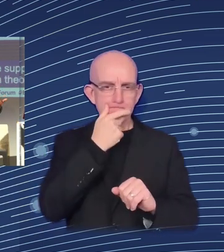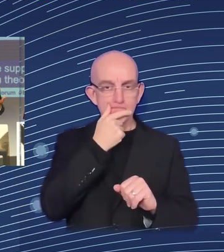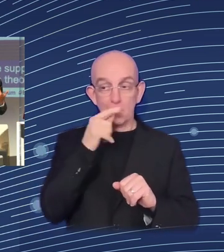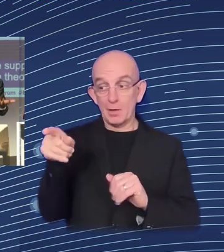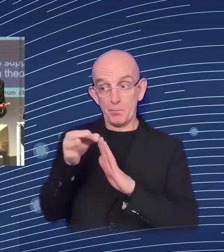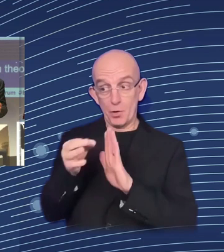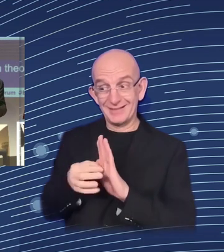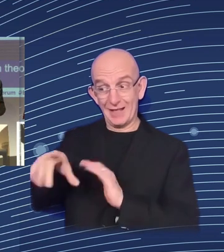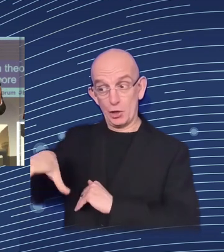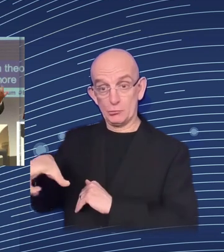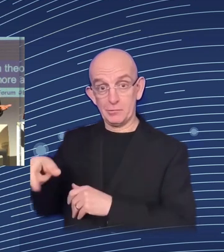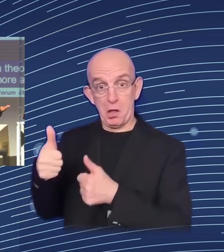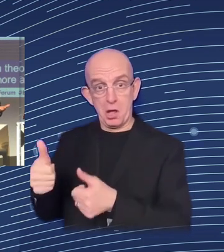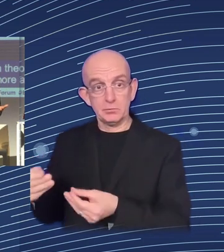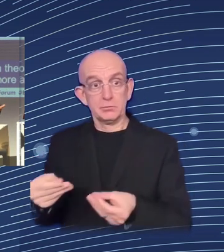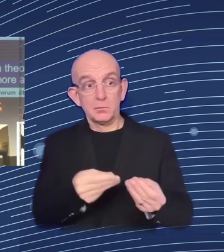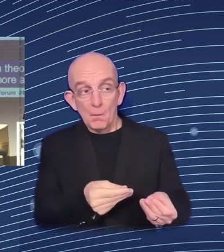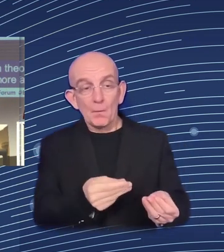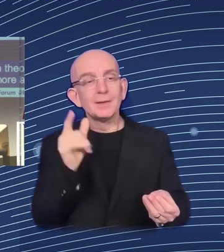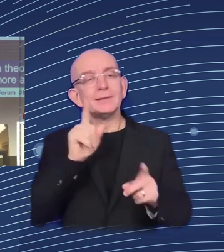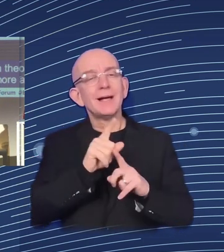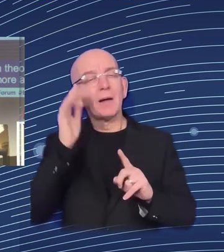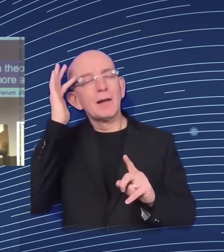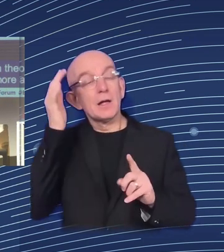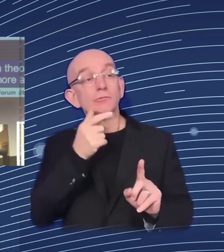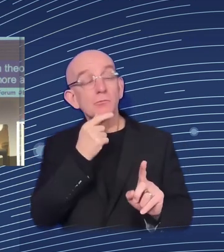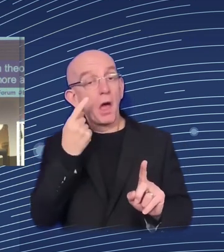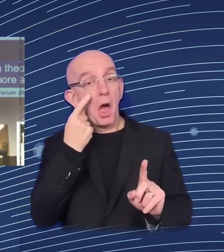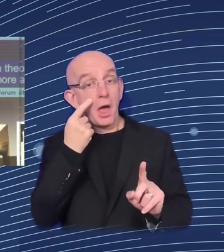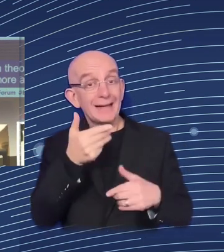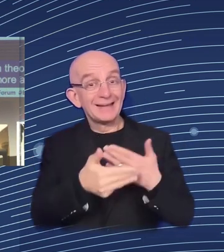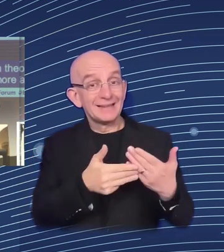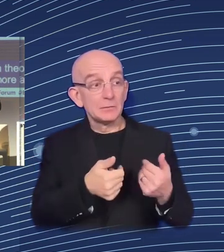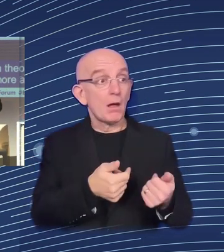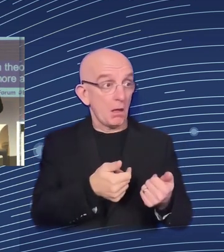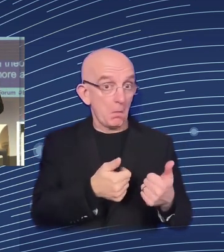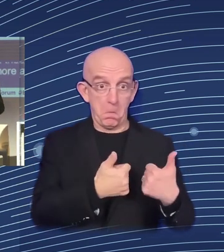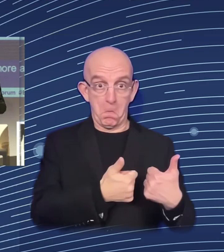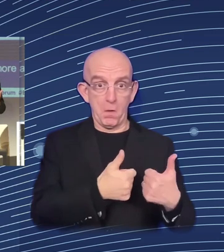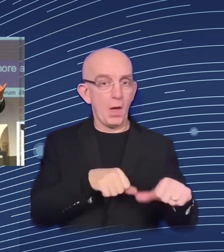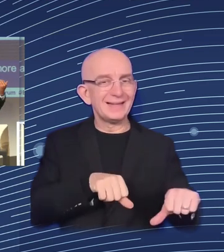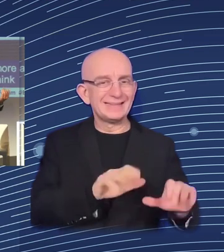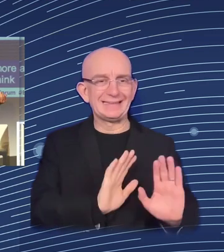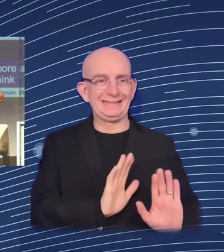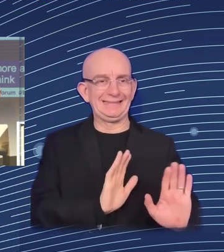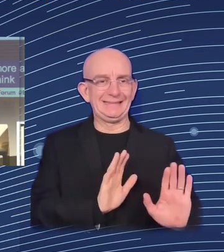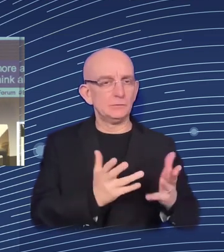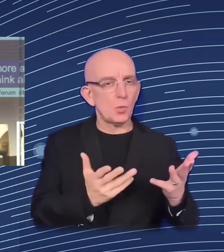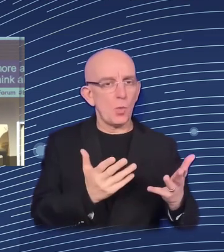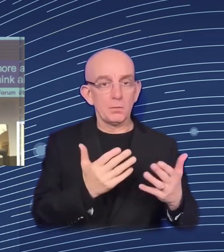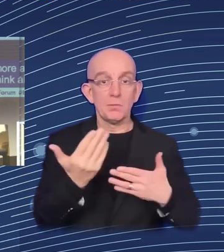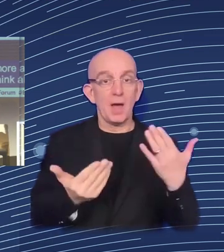socially or environmentally than others. So, if we think about common target, common objectives, this is